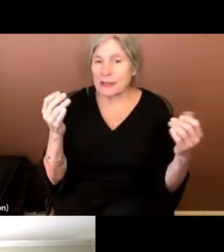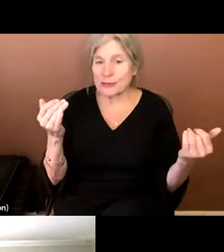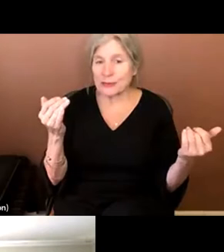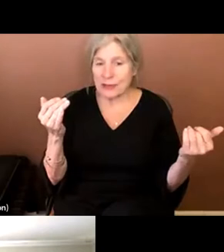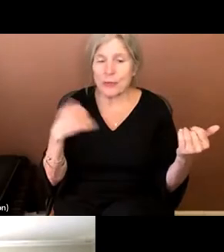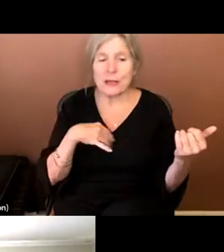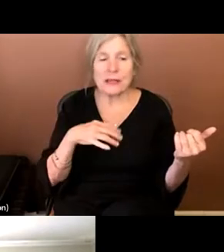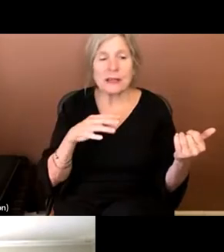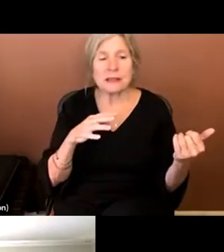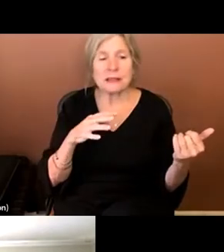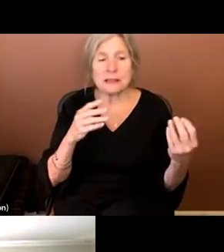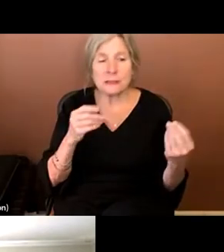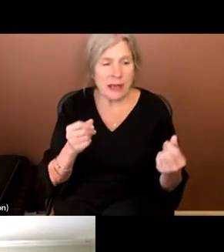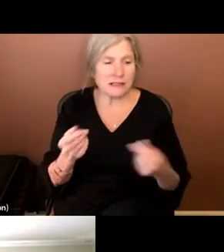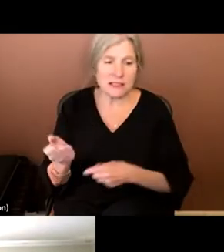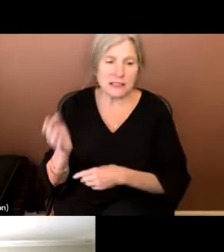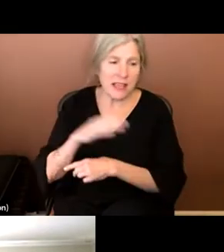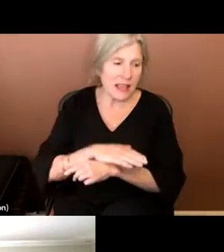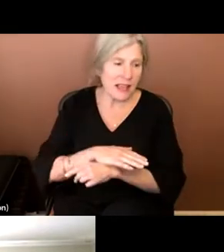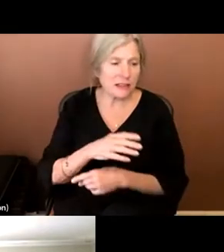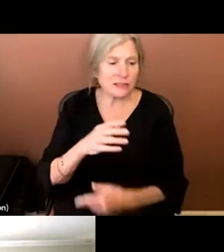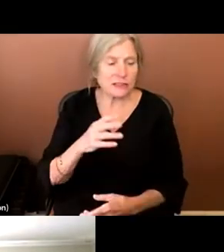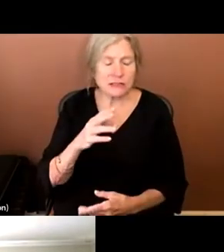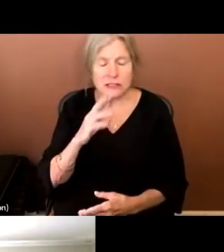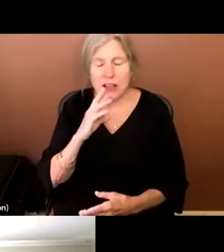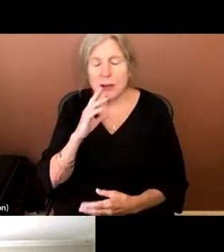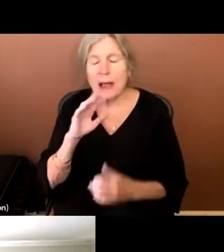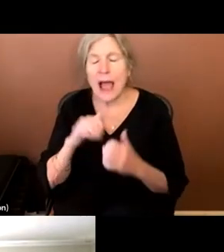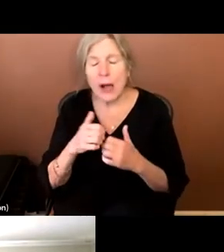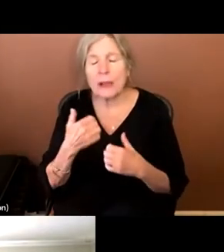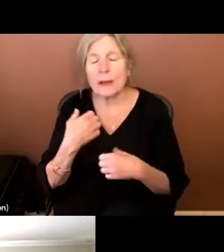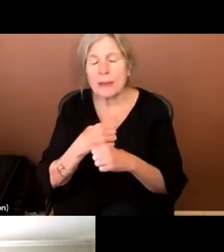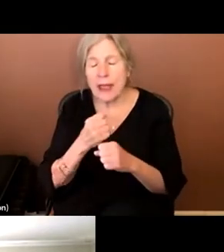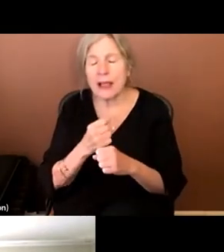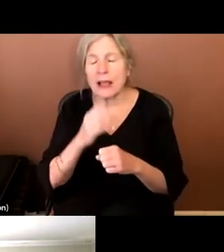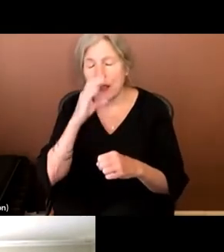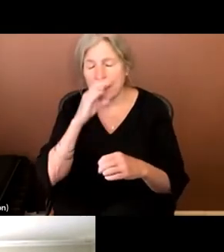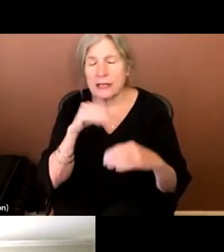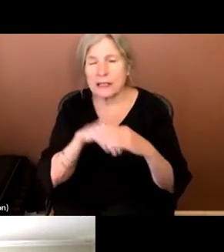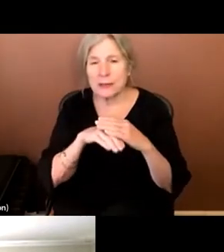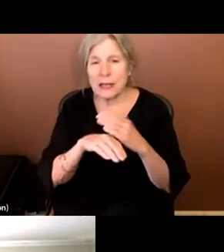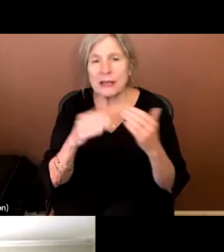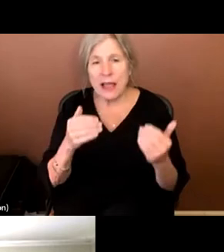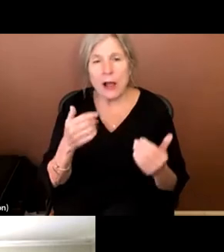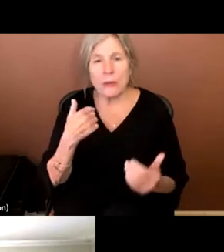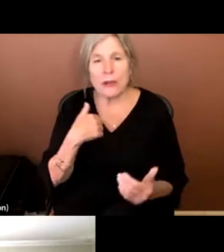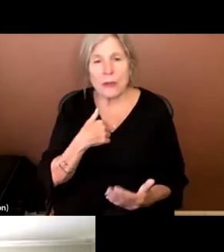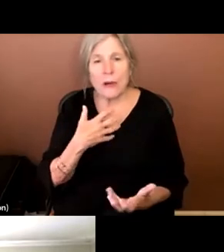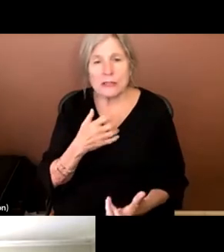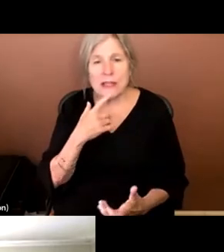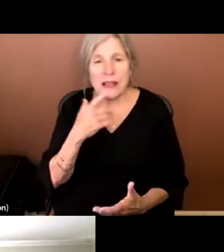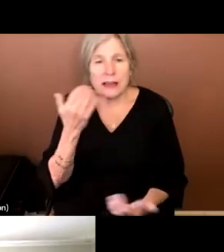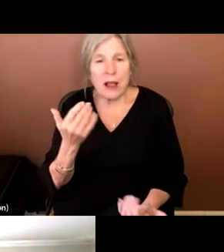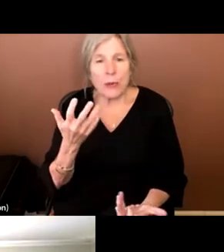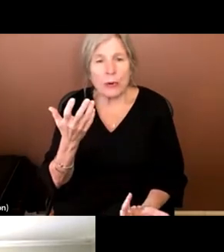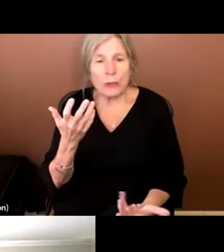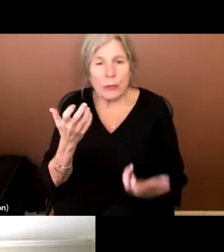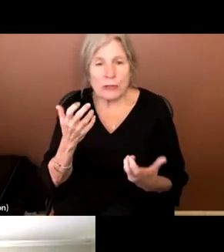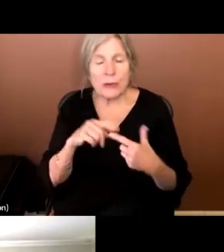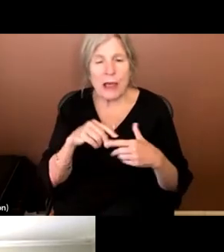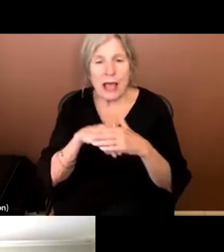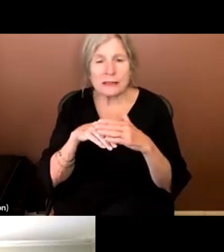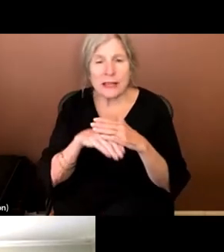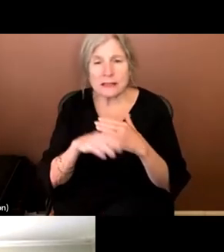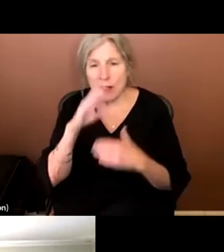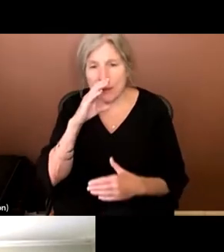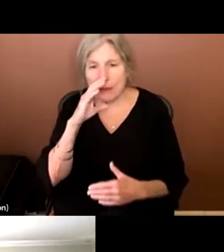about the different ways that we can think about making comics accessible. But now we have to ask, why would we want to access comics if the